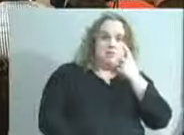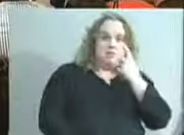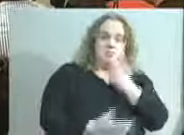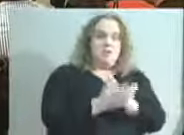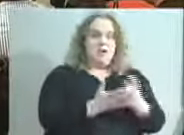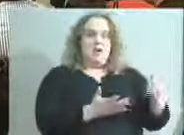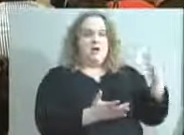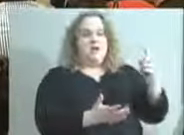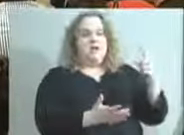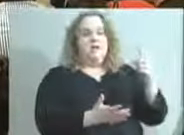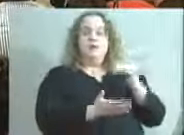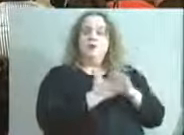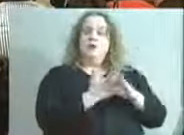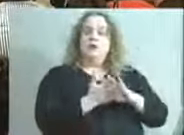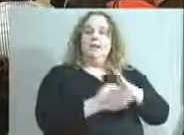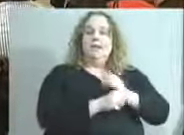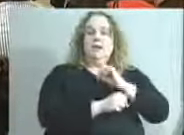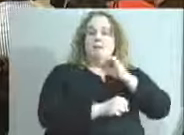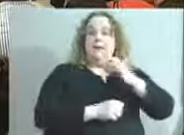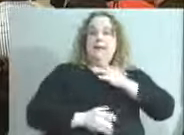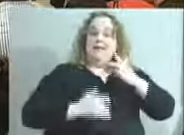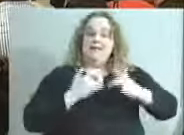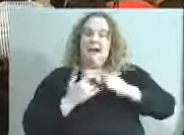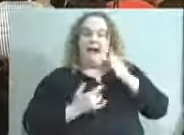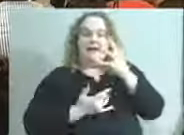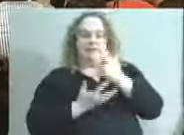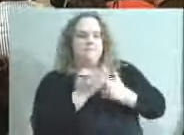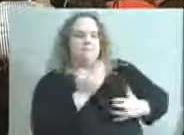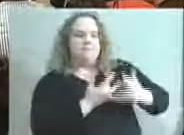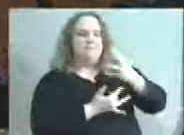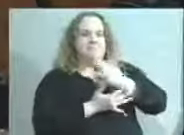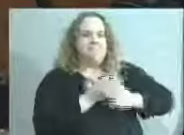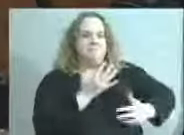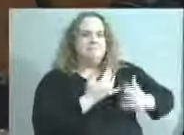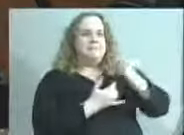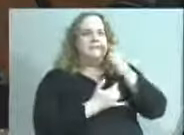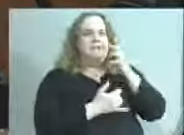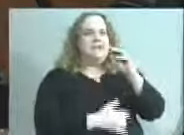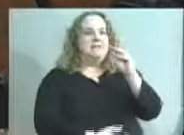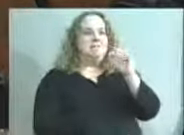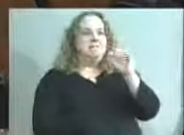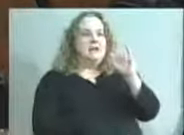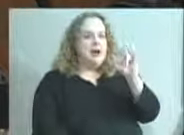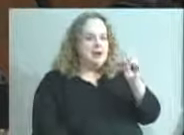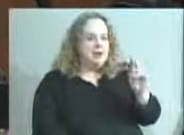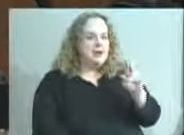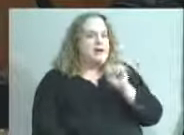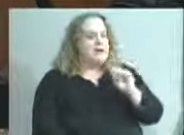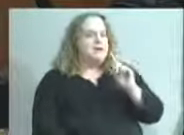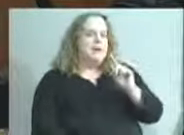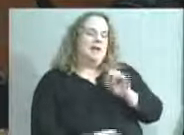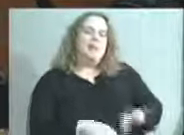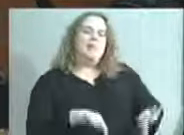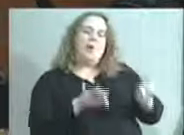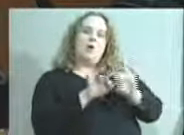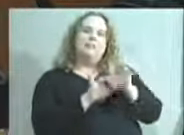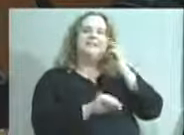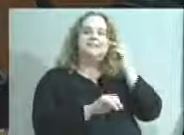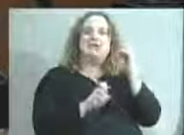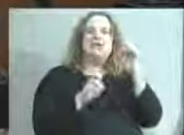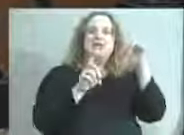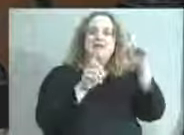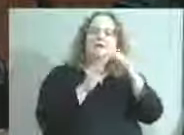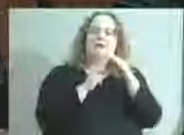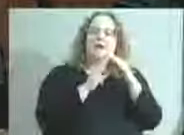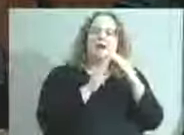for the students when you show up and mix it up with them, and that is a really important testament to the importance of education in the